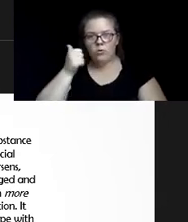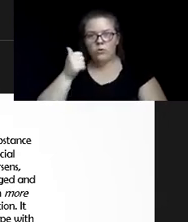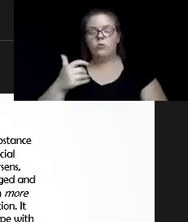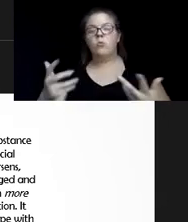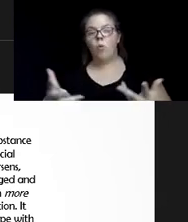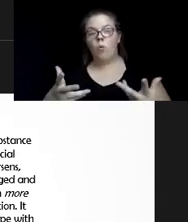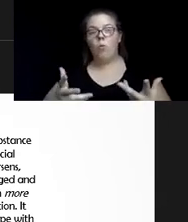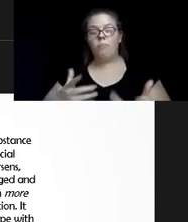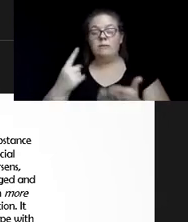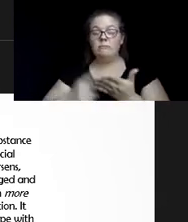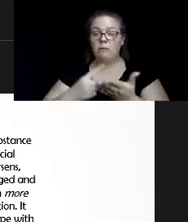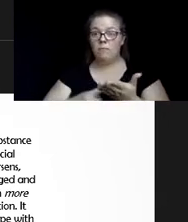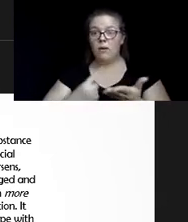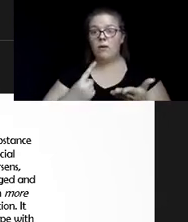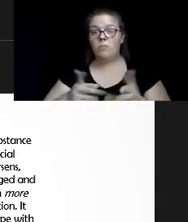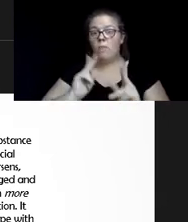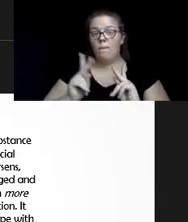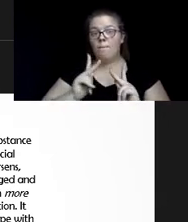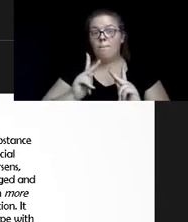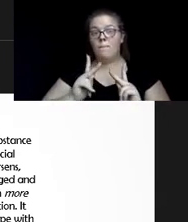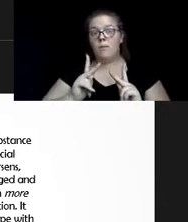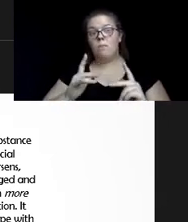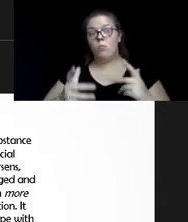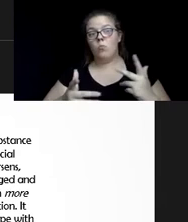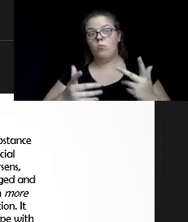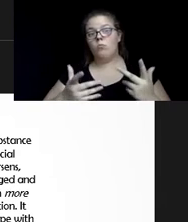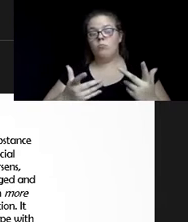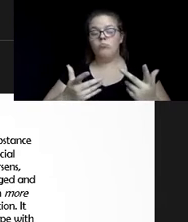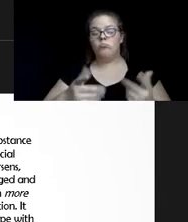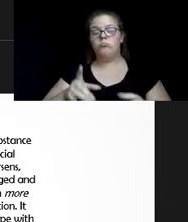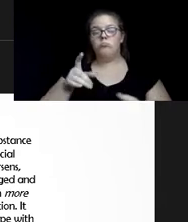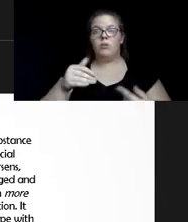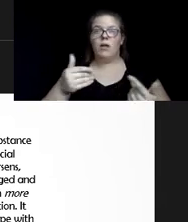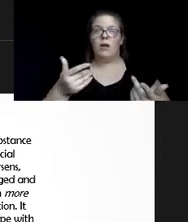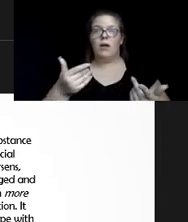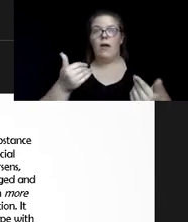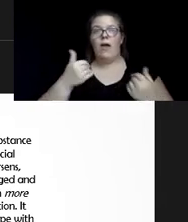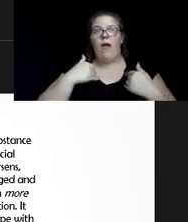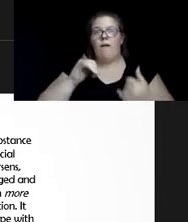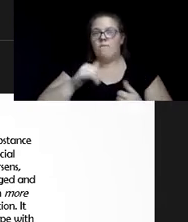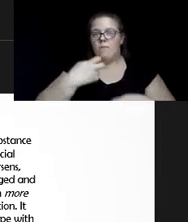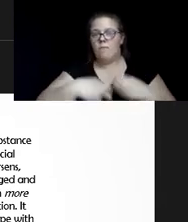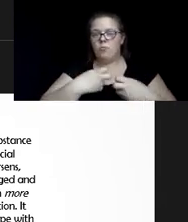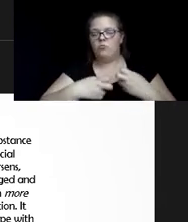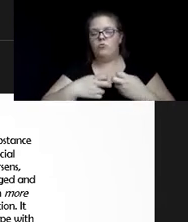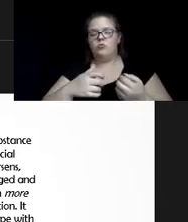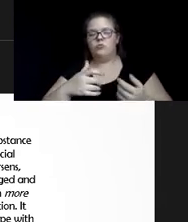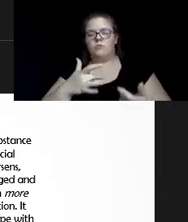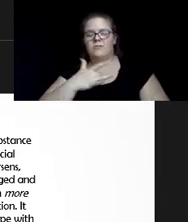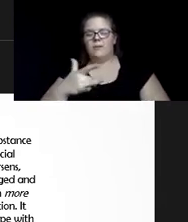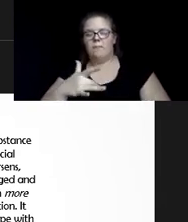and sometimes when people start experiencing symptoms related to those issues, they tend to self-medicate with substances.